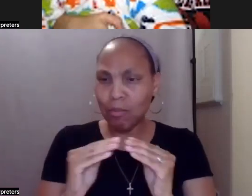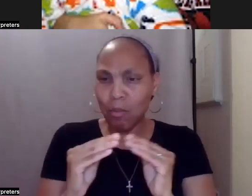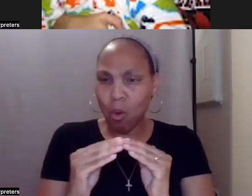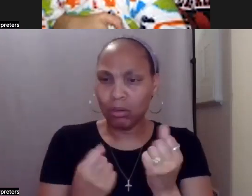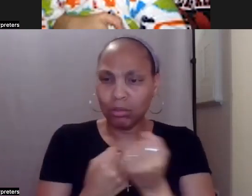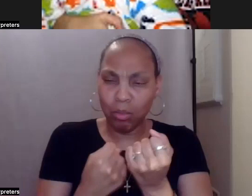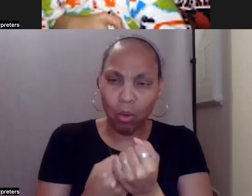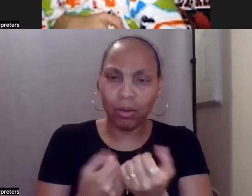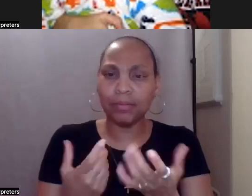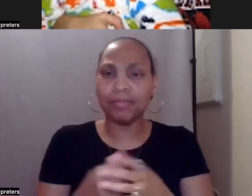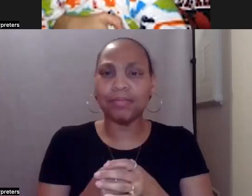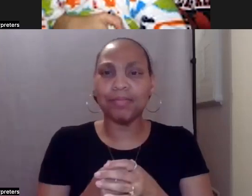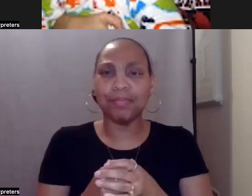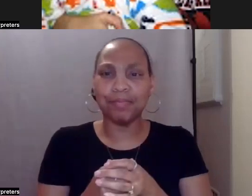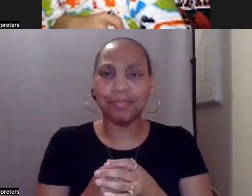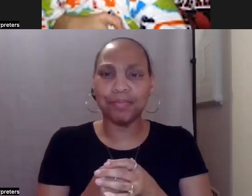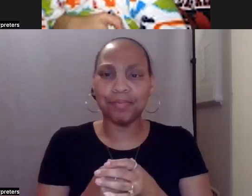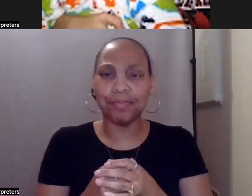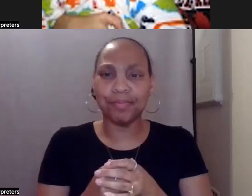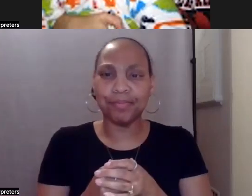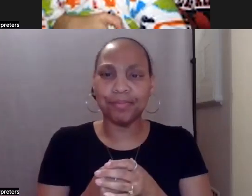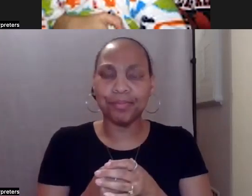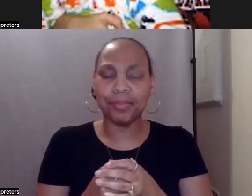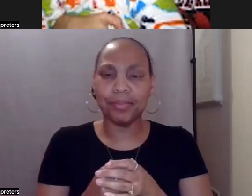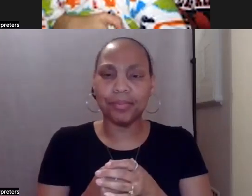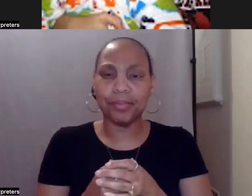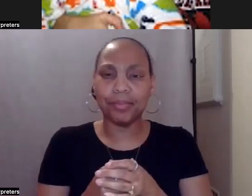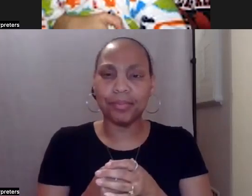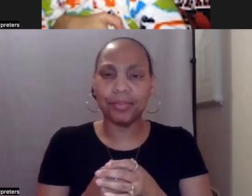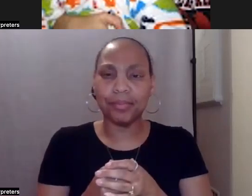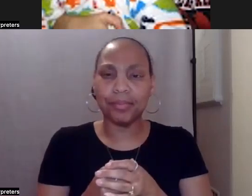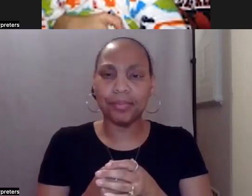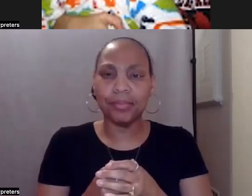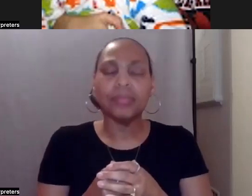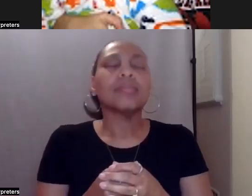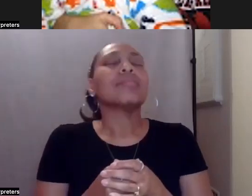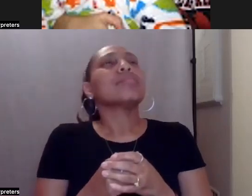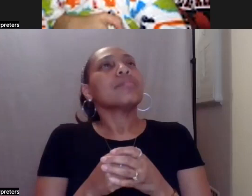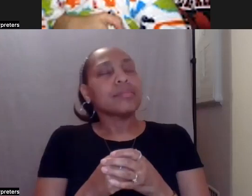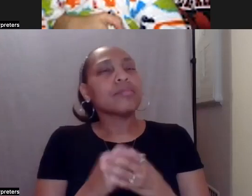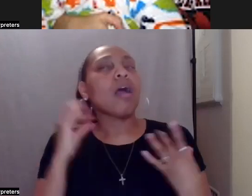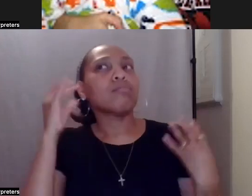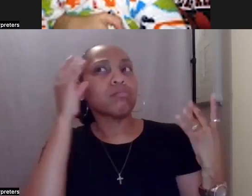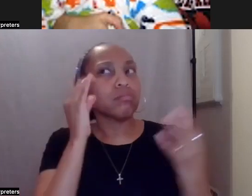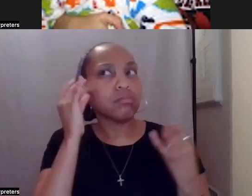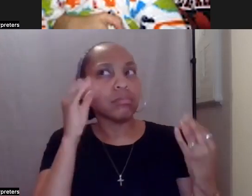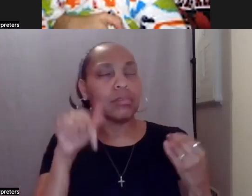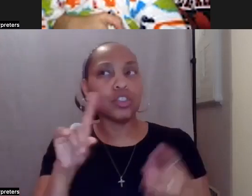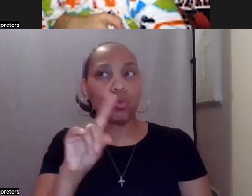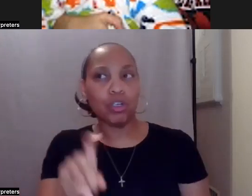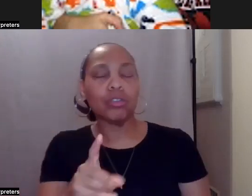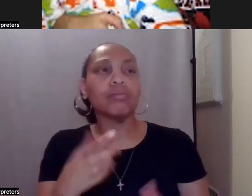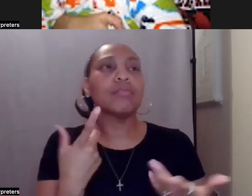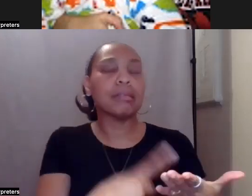but, but let's start with one. Okay. Uh, so I gave a lot of thought to this question and I talked to some colleagues and